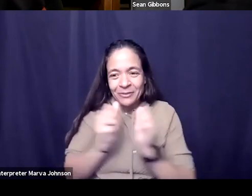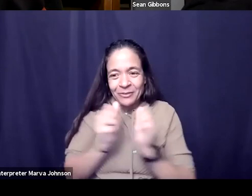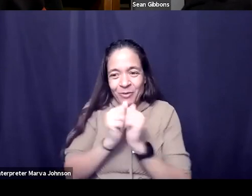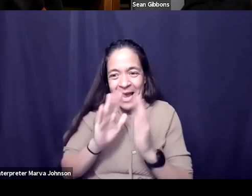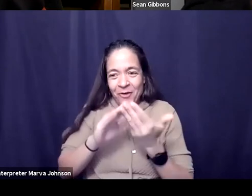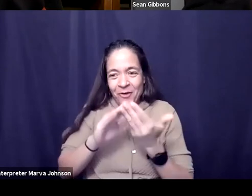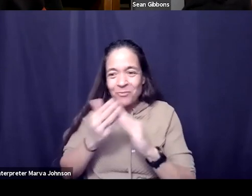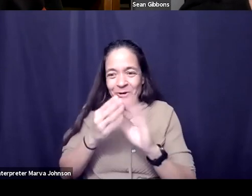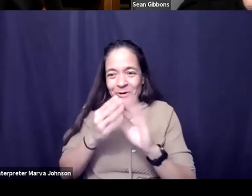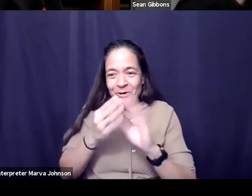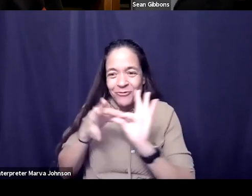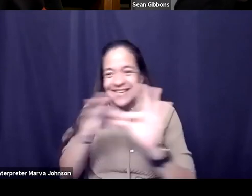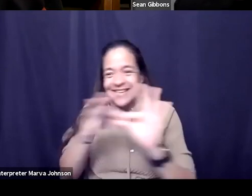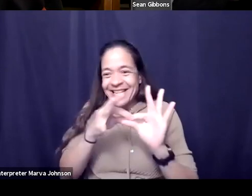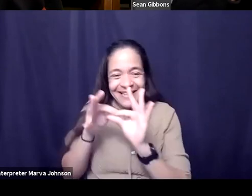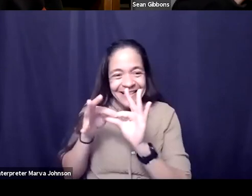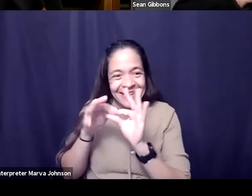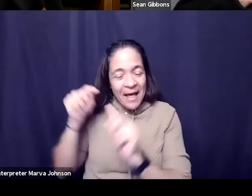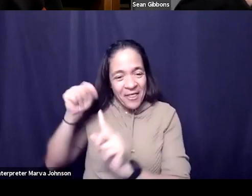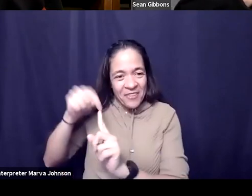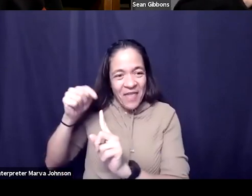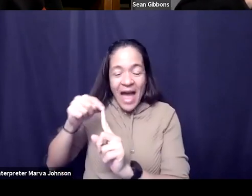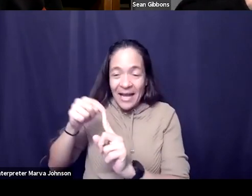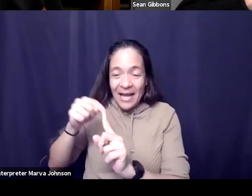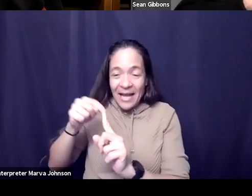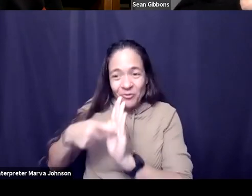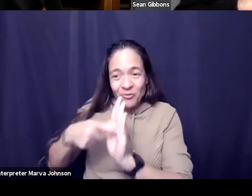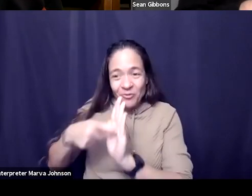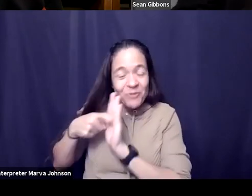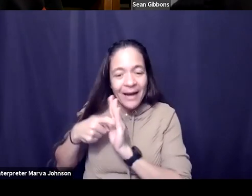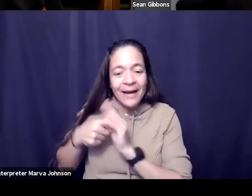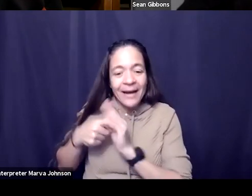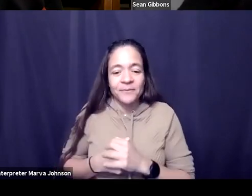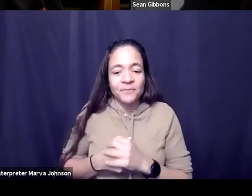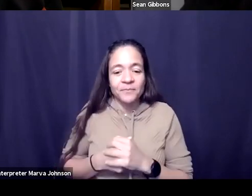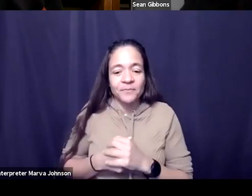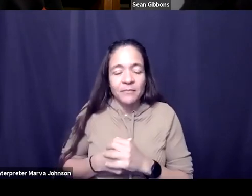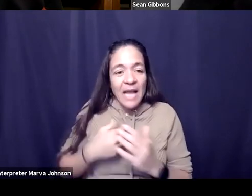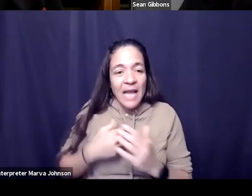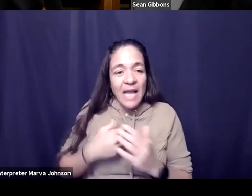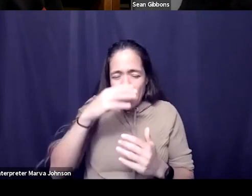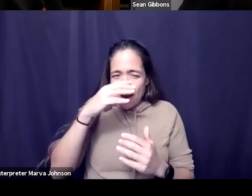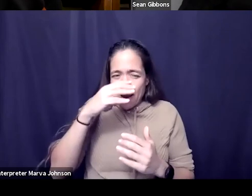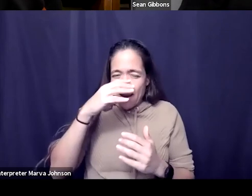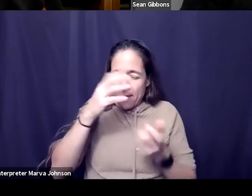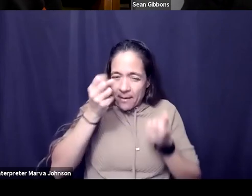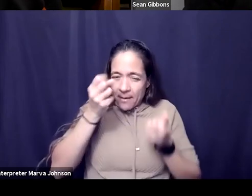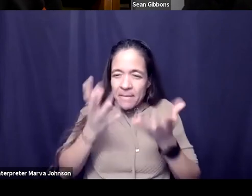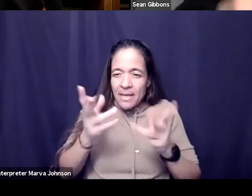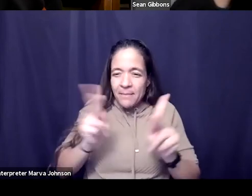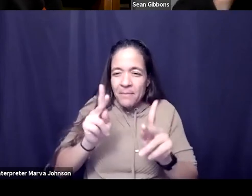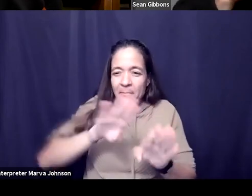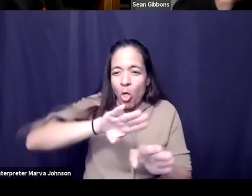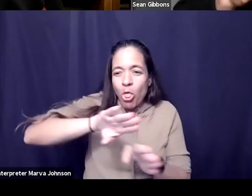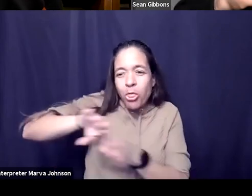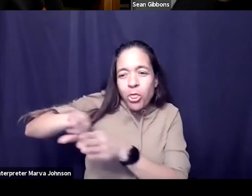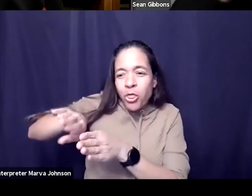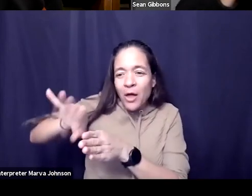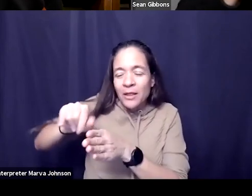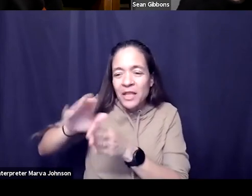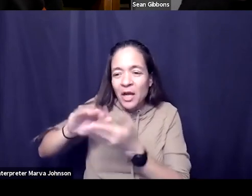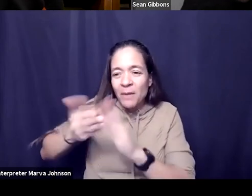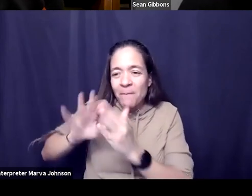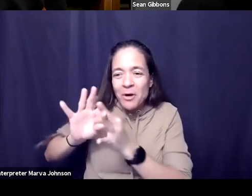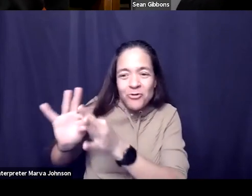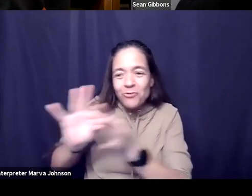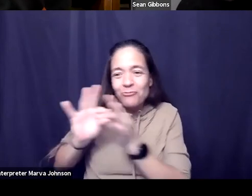necessary ingredient and i'll editorialize here which is i think a lot of people walk past that piece so maybe you could talk to me about is